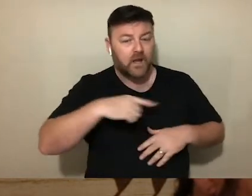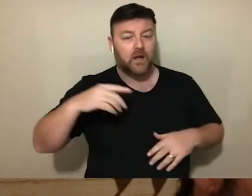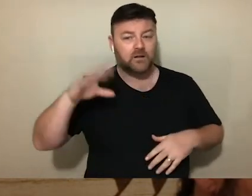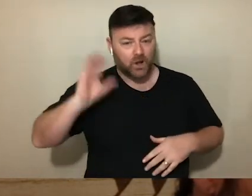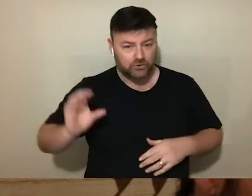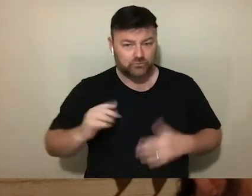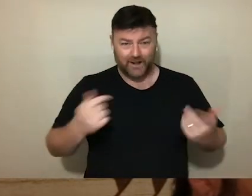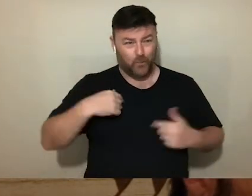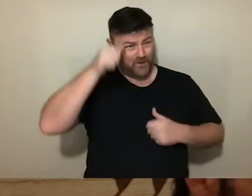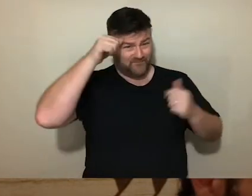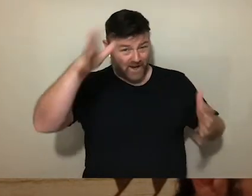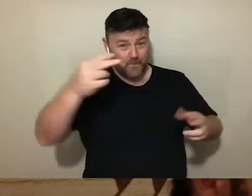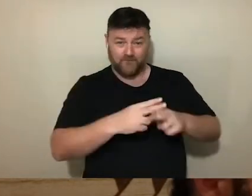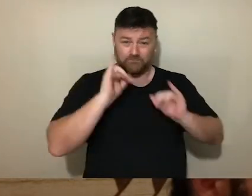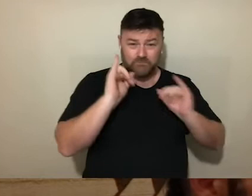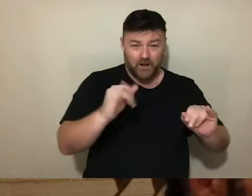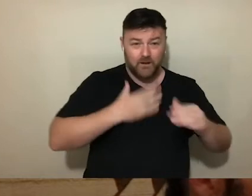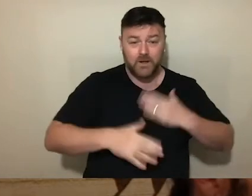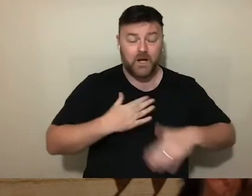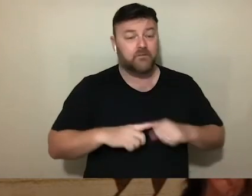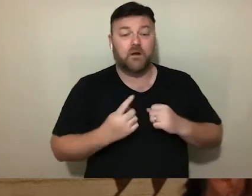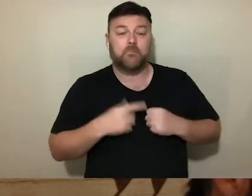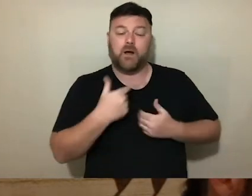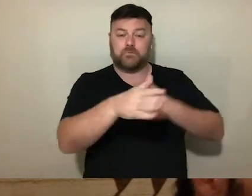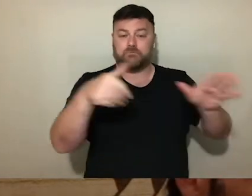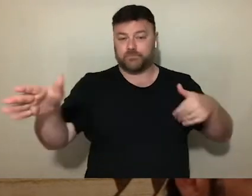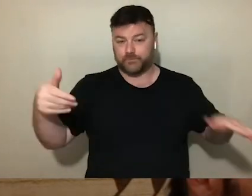expand the EU borders through multilateral agreements.